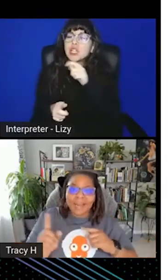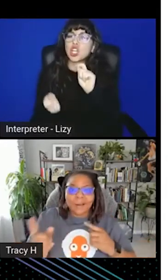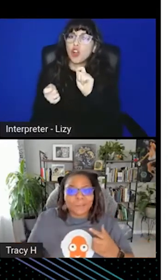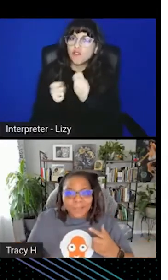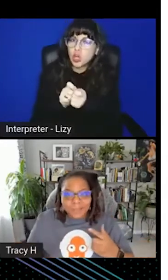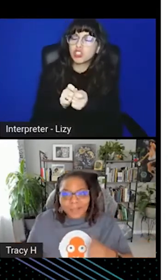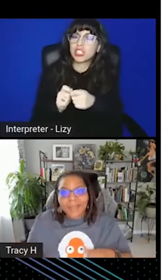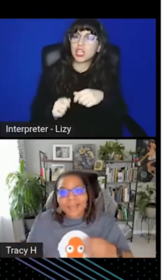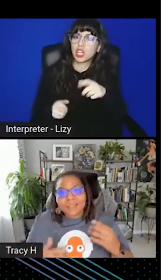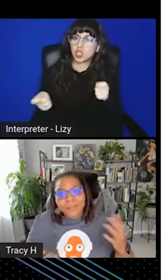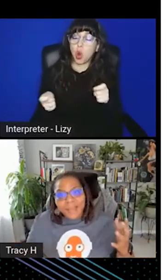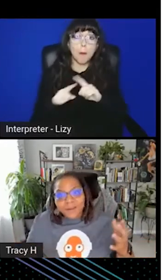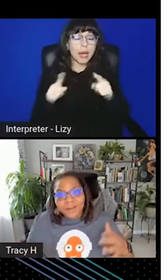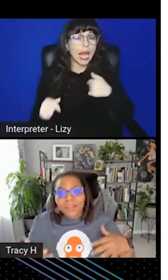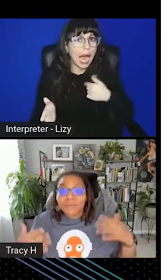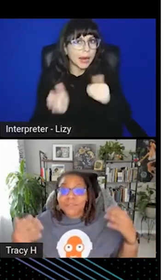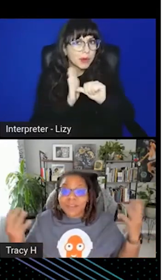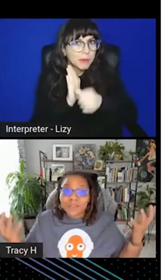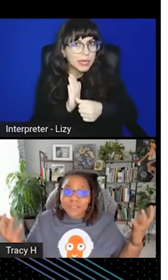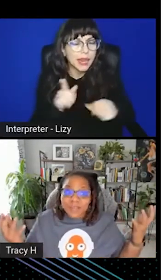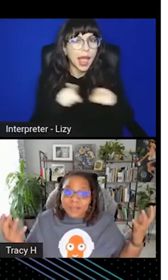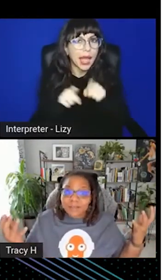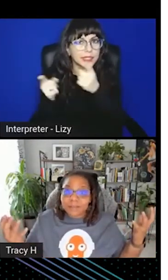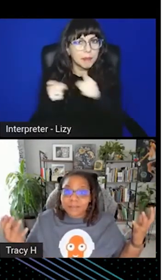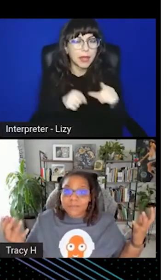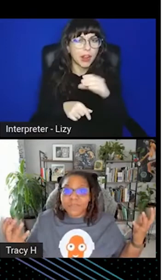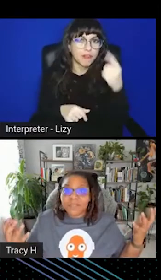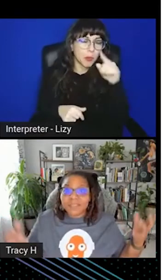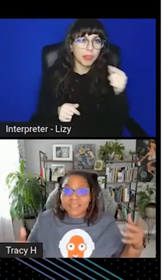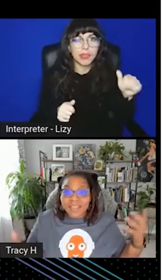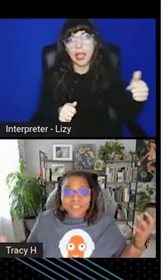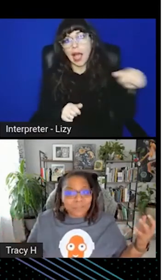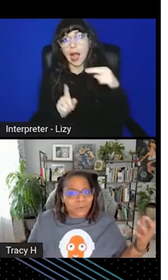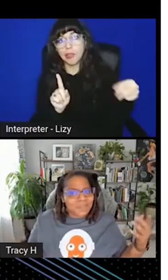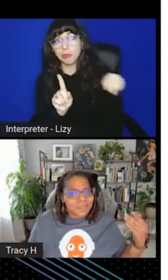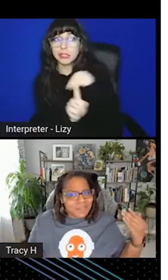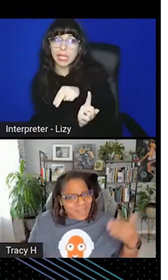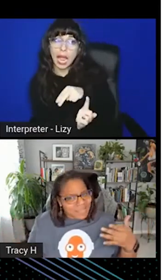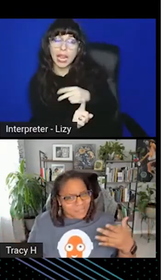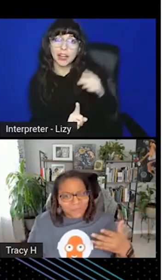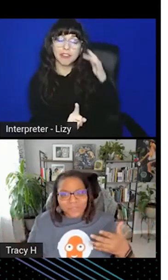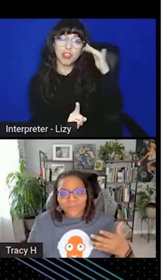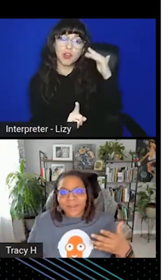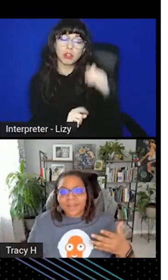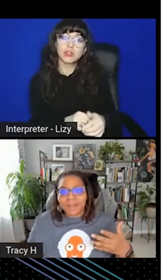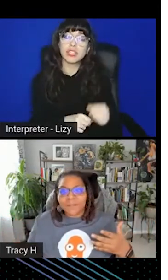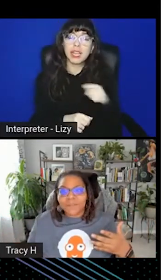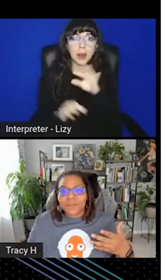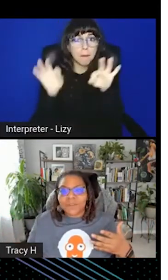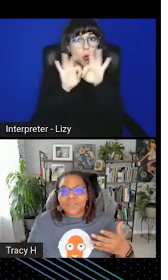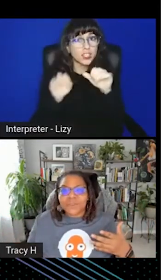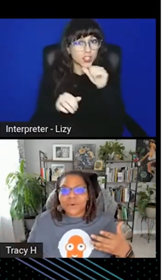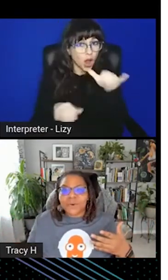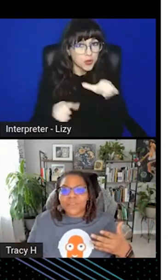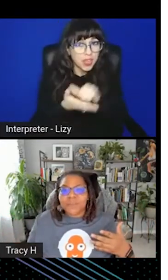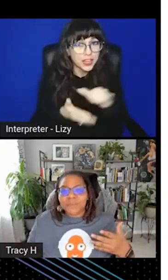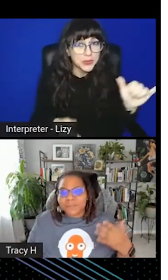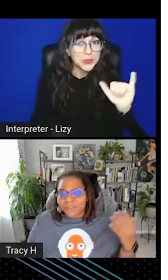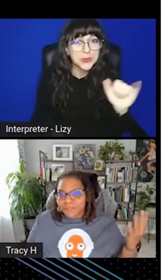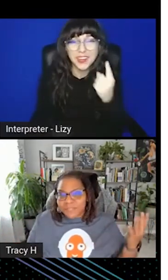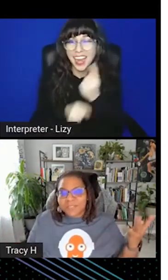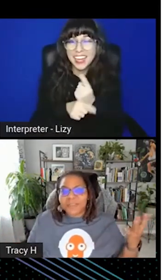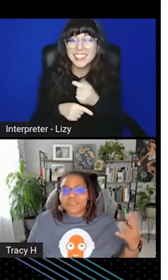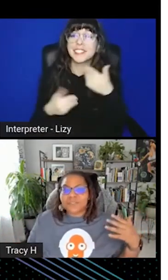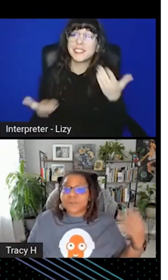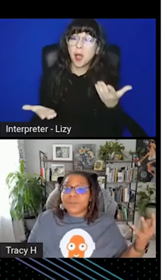I repeat as a pattern and for the other side of the fence, it's actually important to not do this, right? So the brief